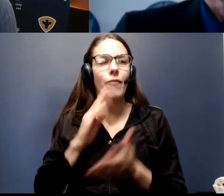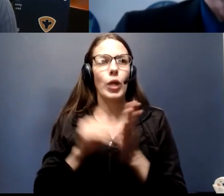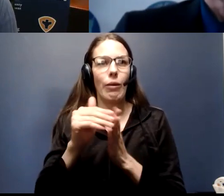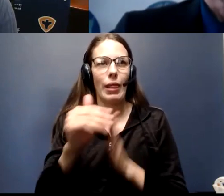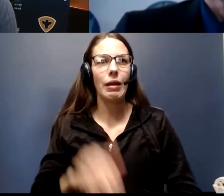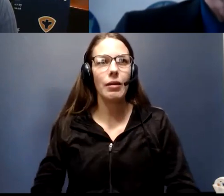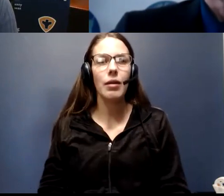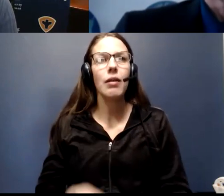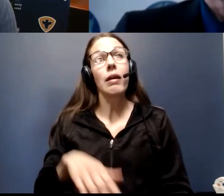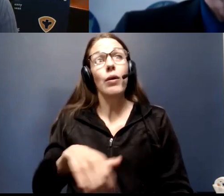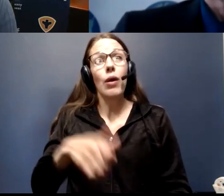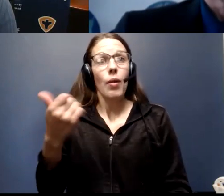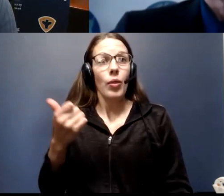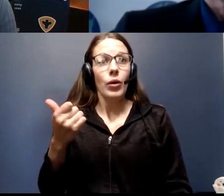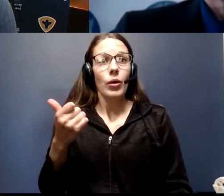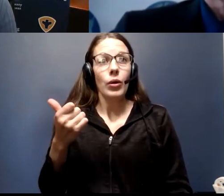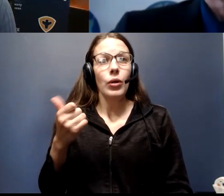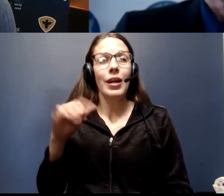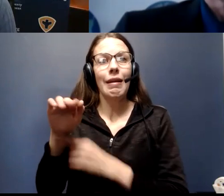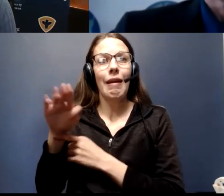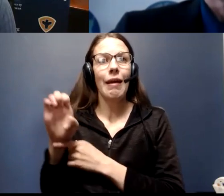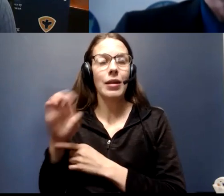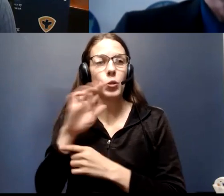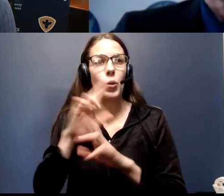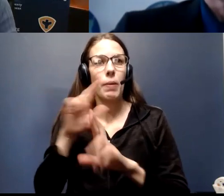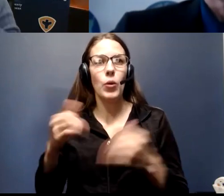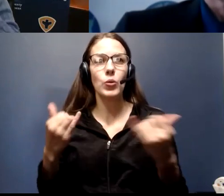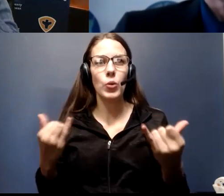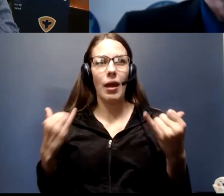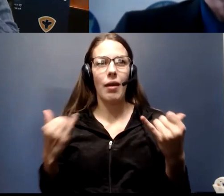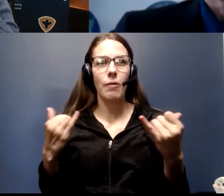The other cases reporting today, we have,